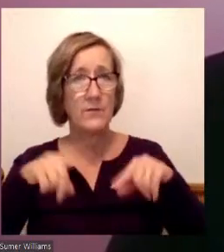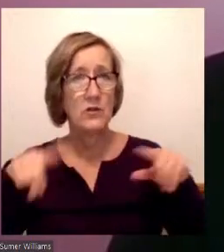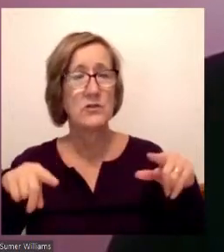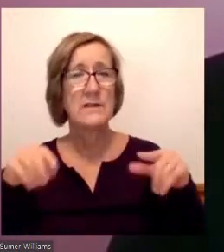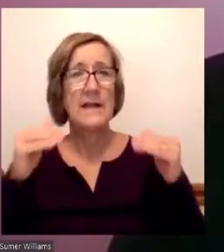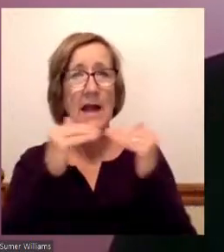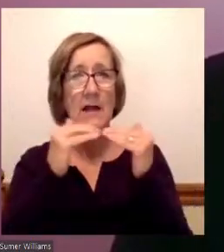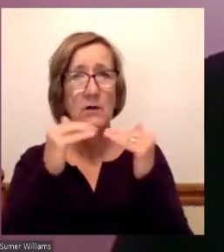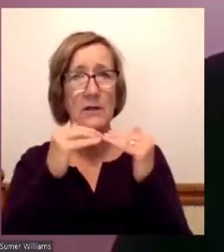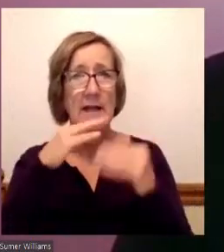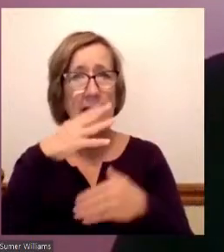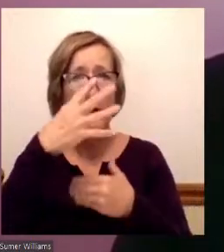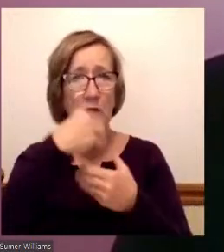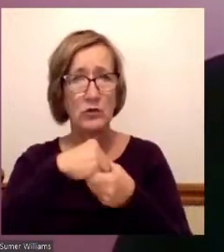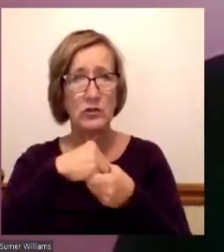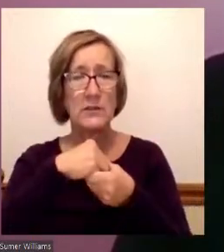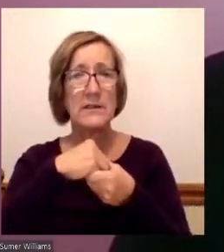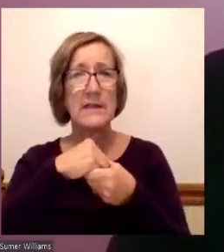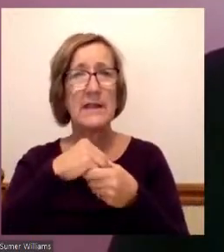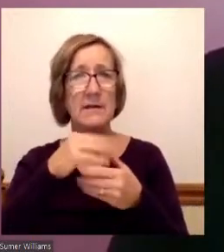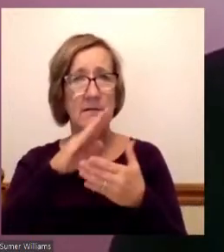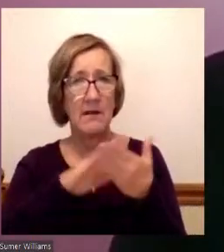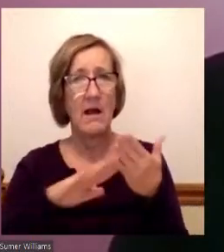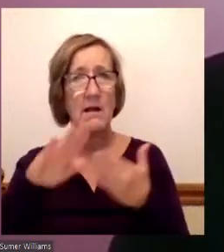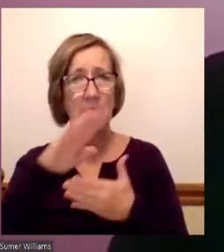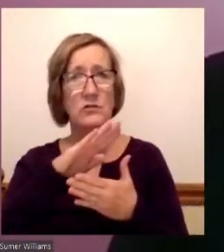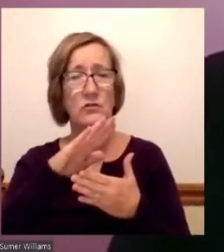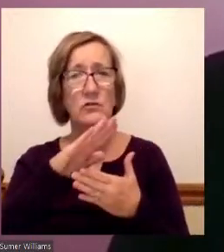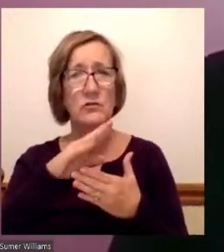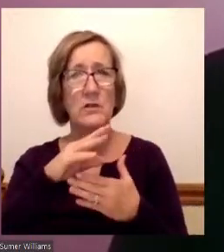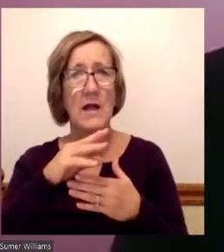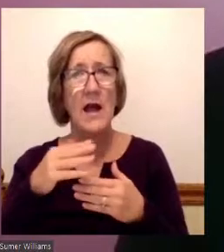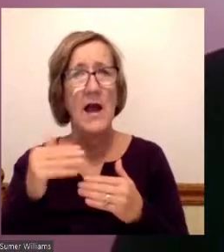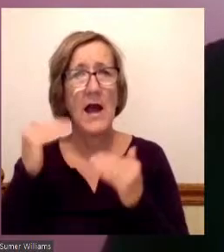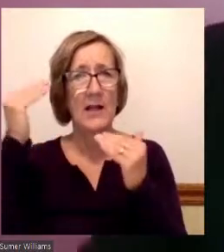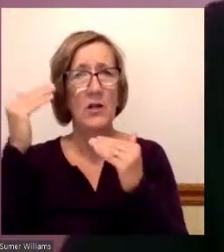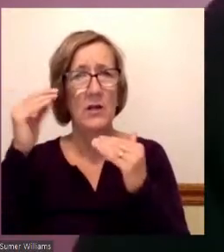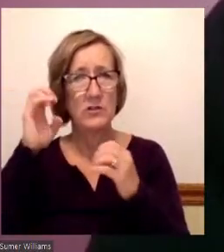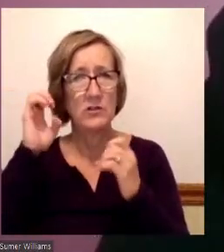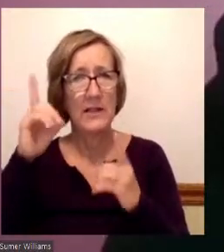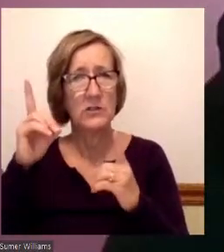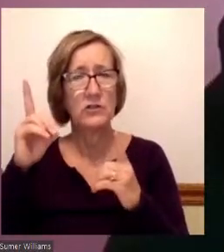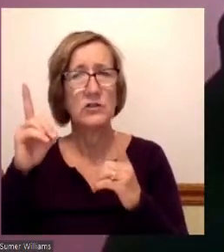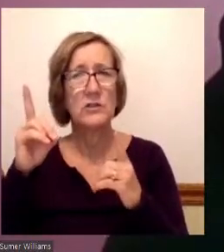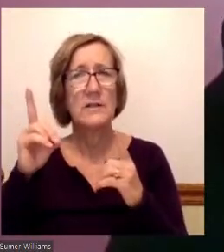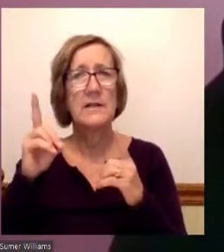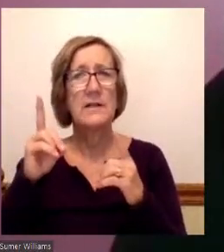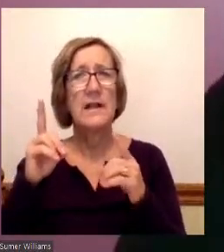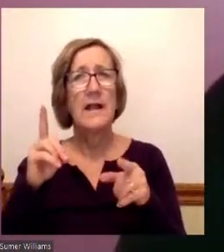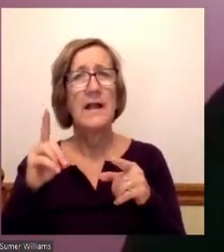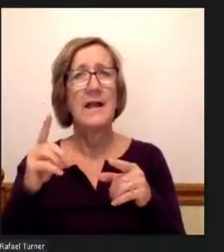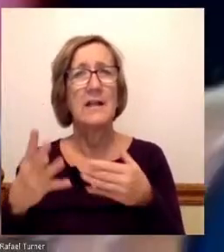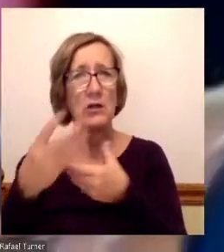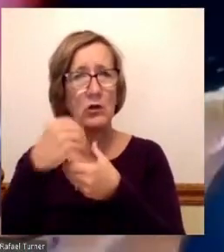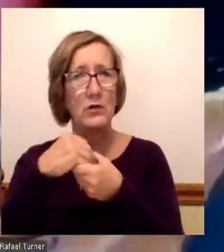and inclusion in higher education and cultivating these values at Mott as a trustee.